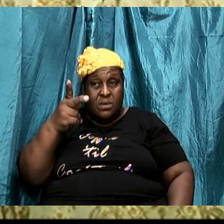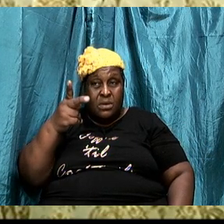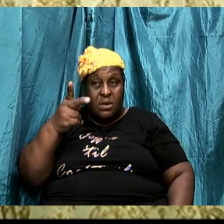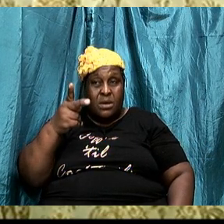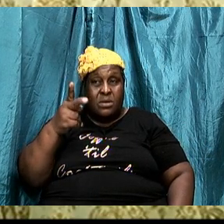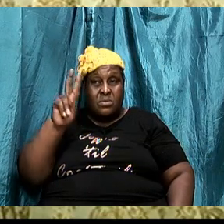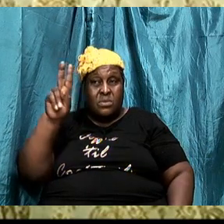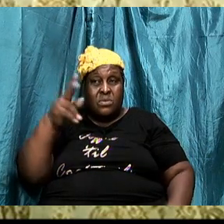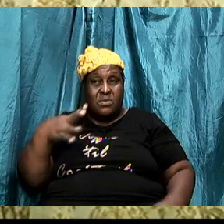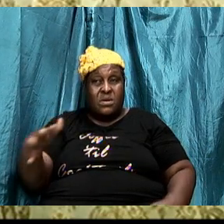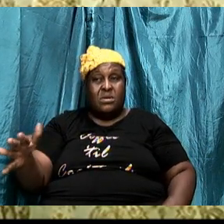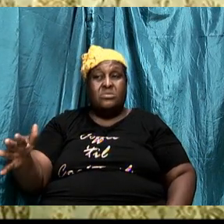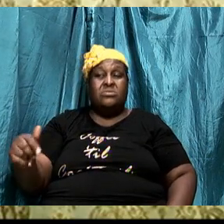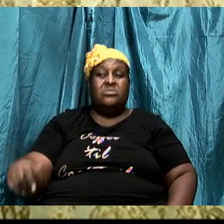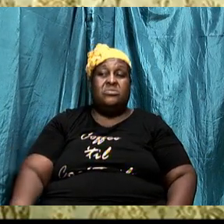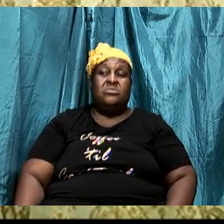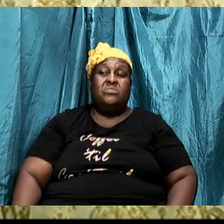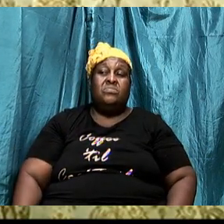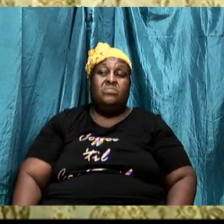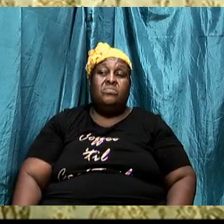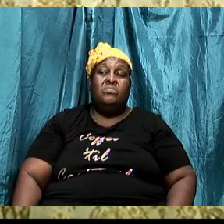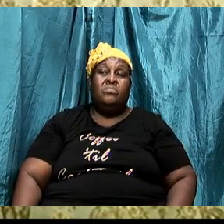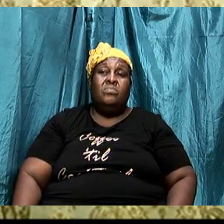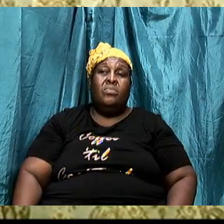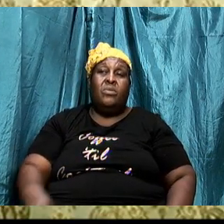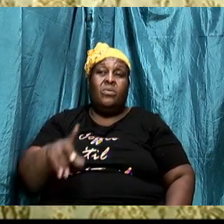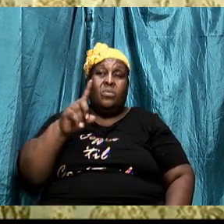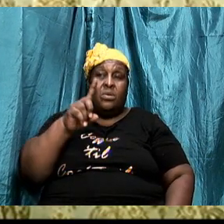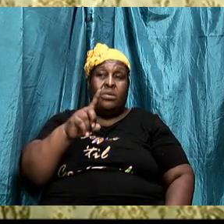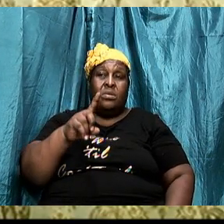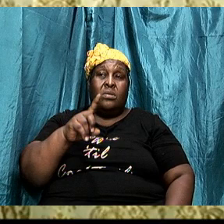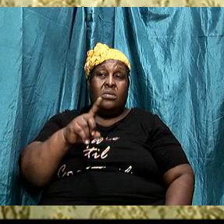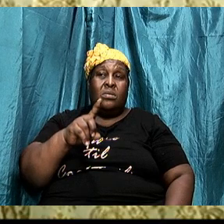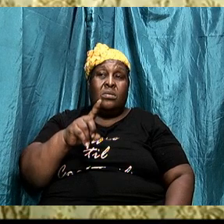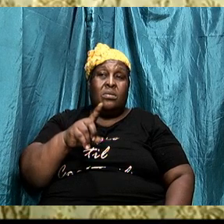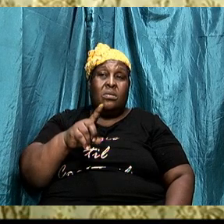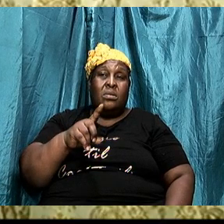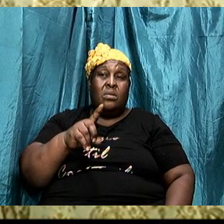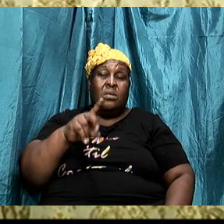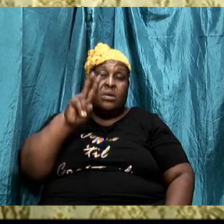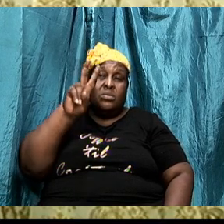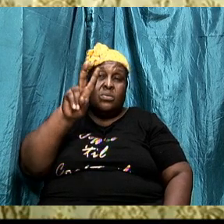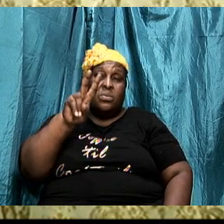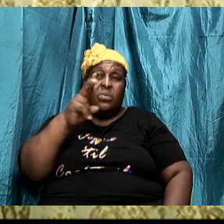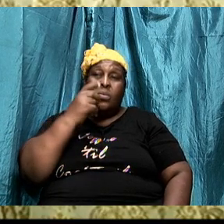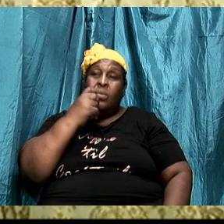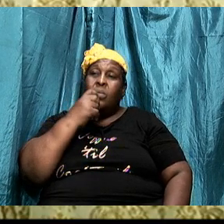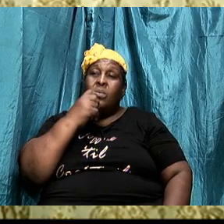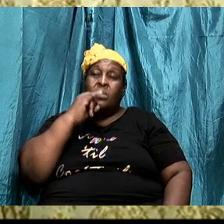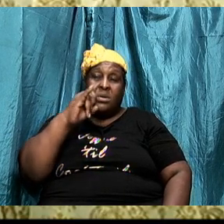who am I and two who is the enemy